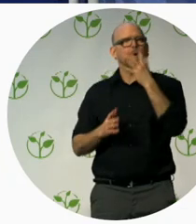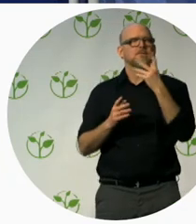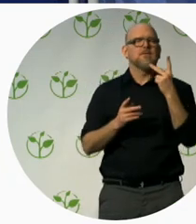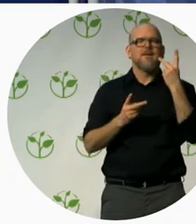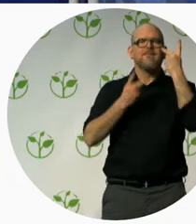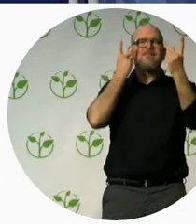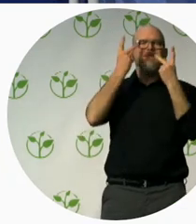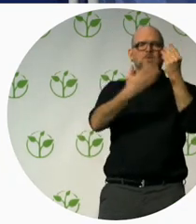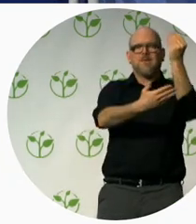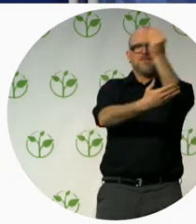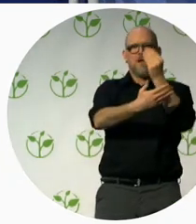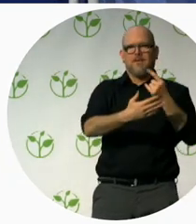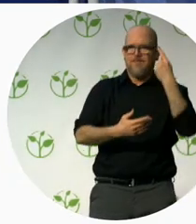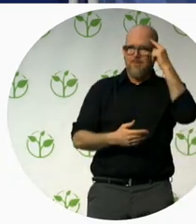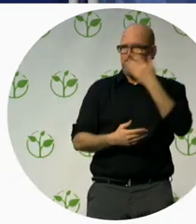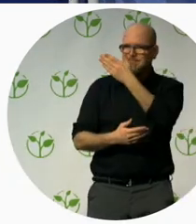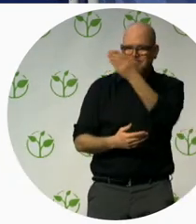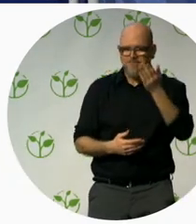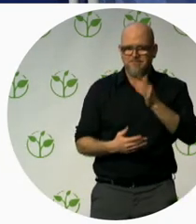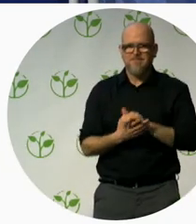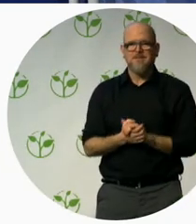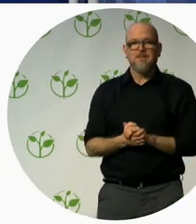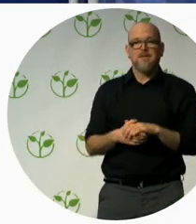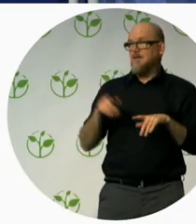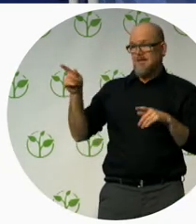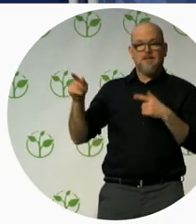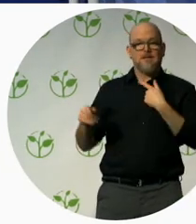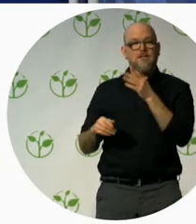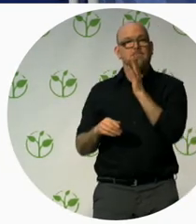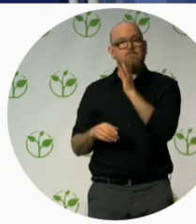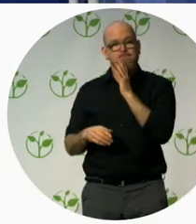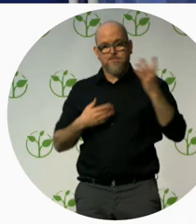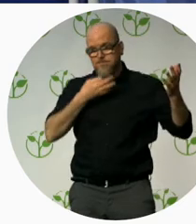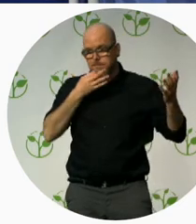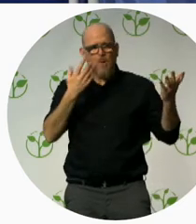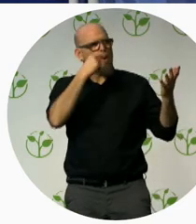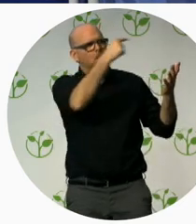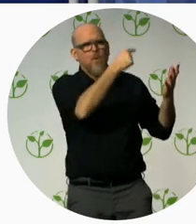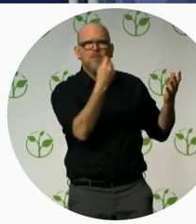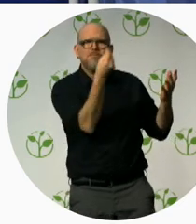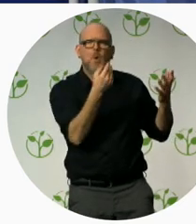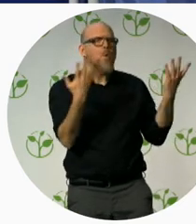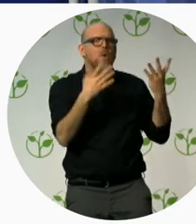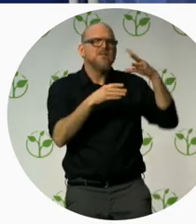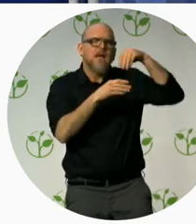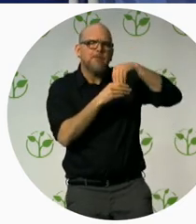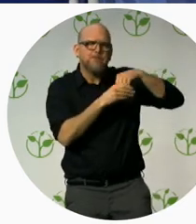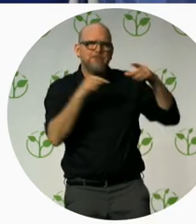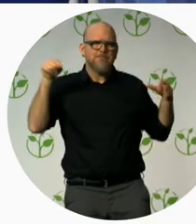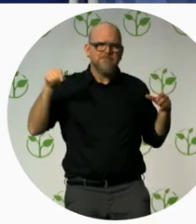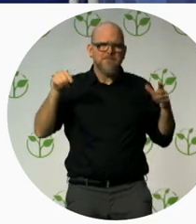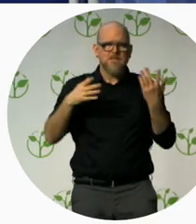to show us what the speakers have been talking about and how she has captured accessibility in tourism